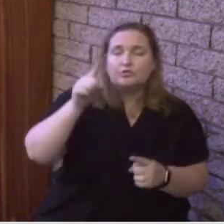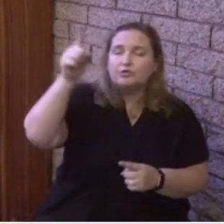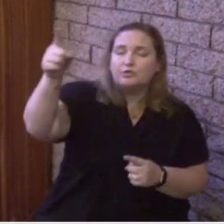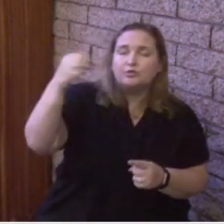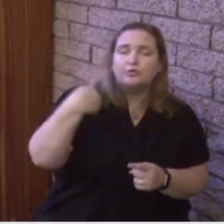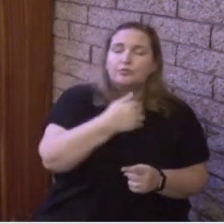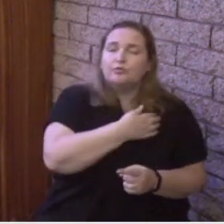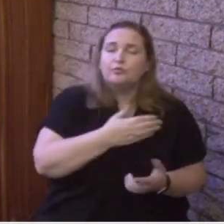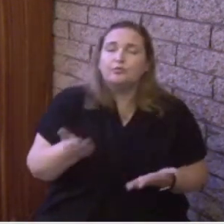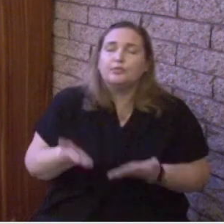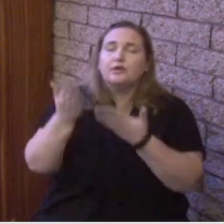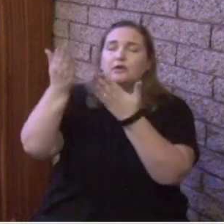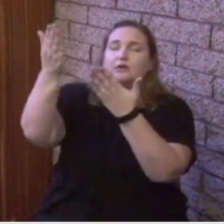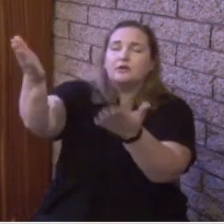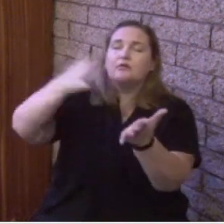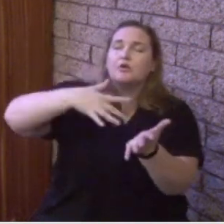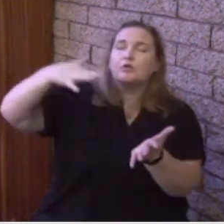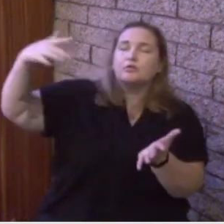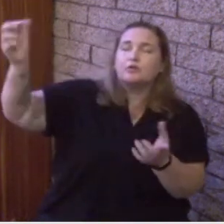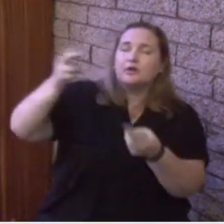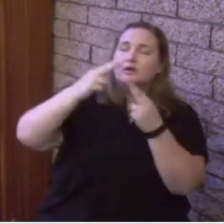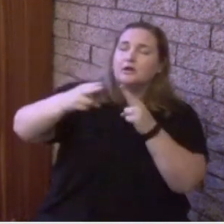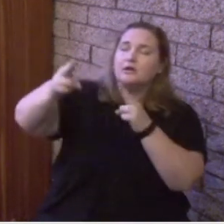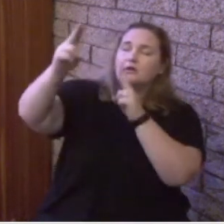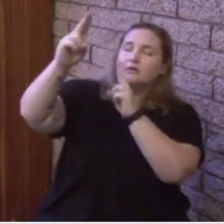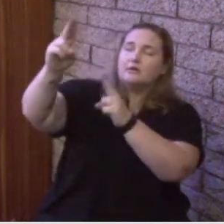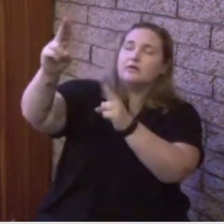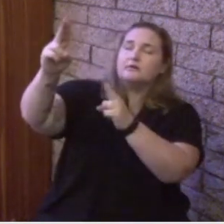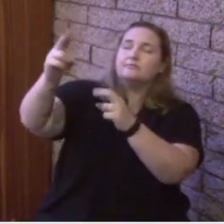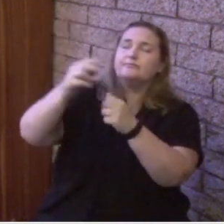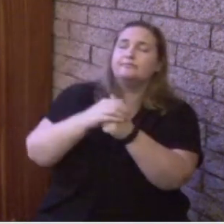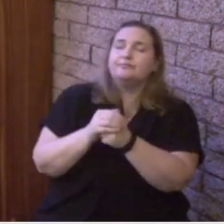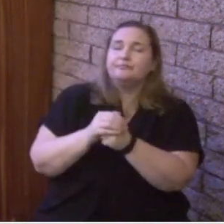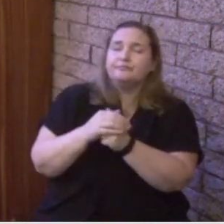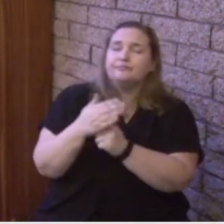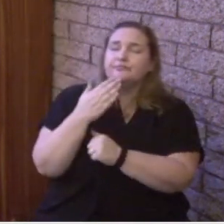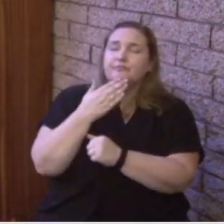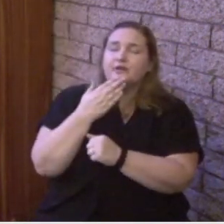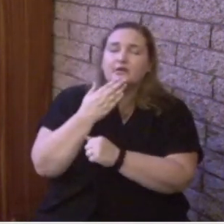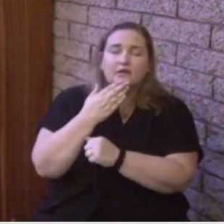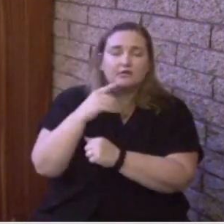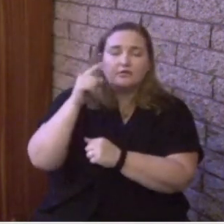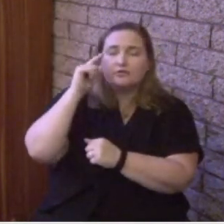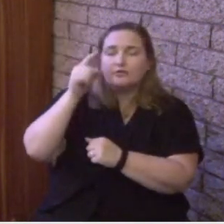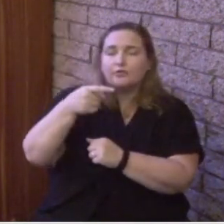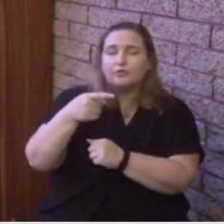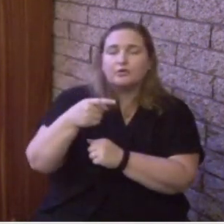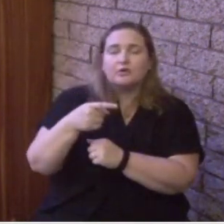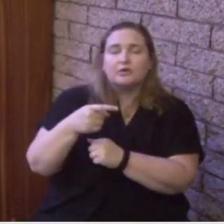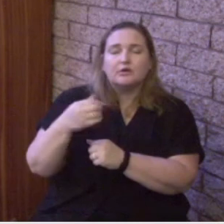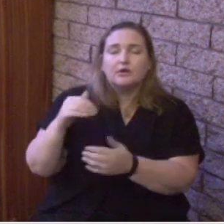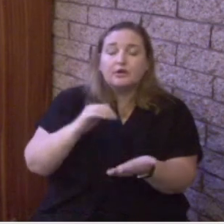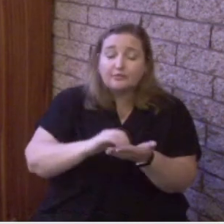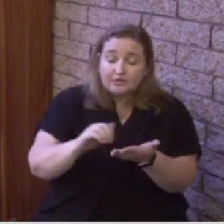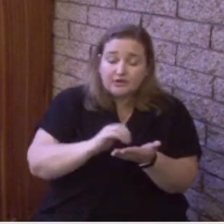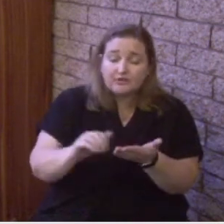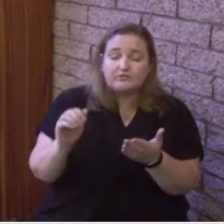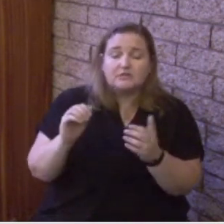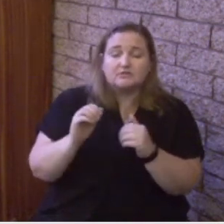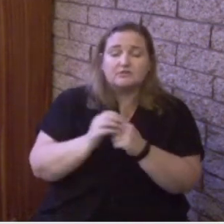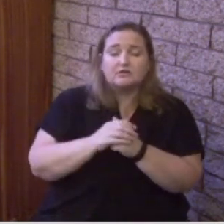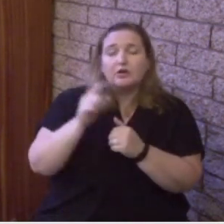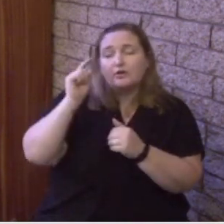honor. We thank You for Your forgiveness. We thank You for Your guidance.